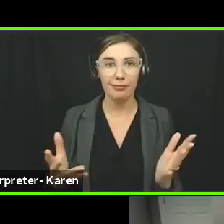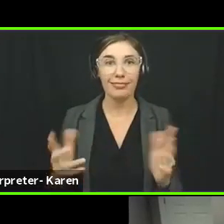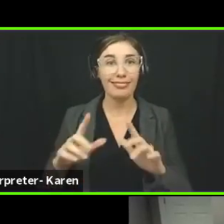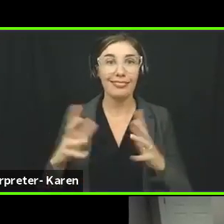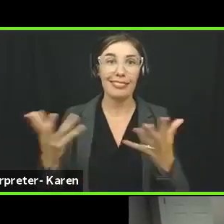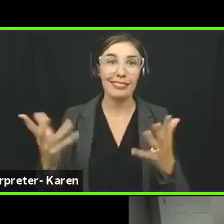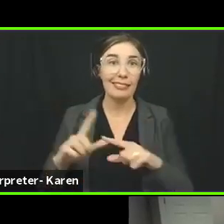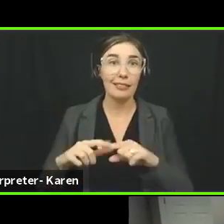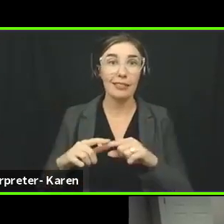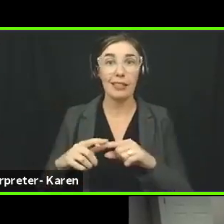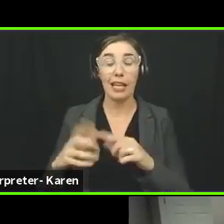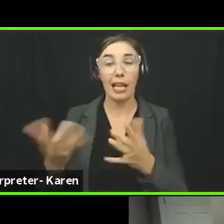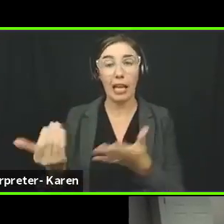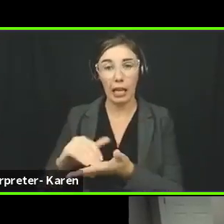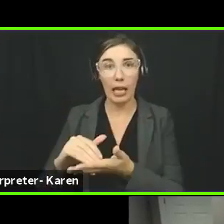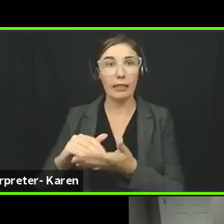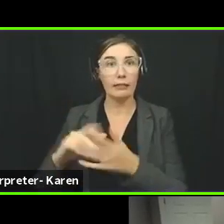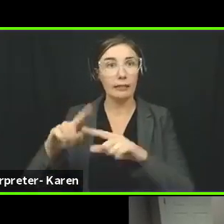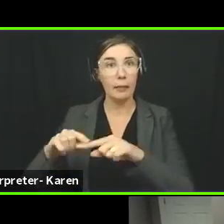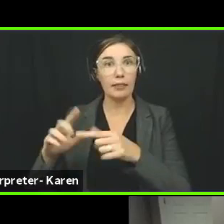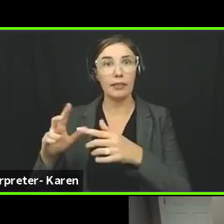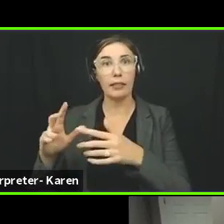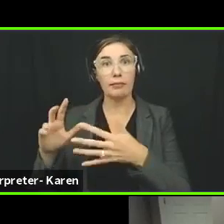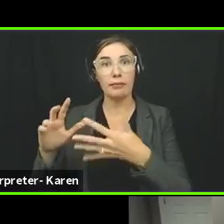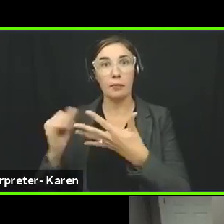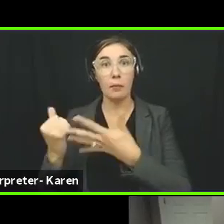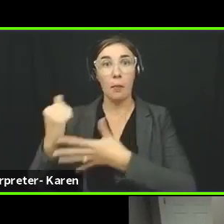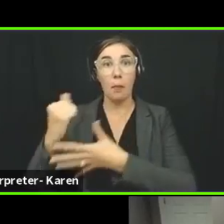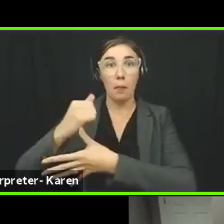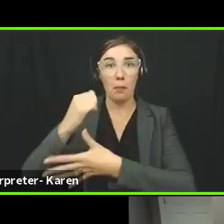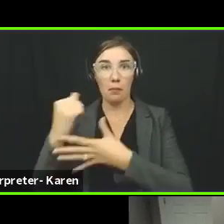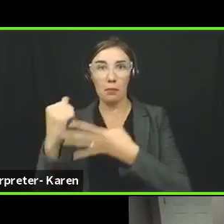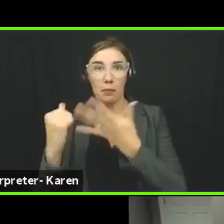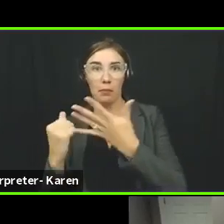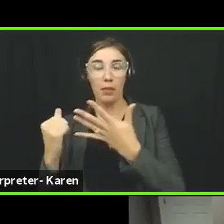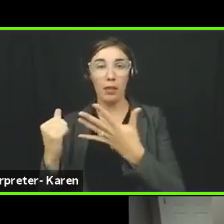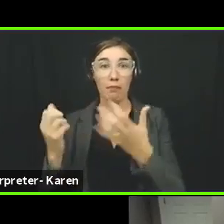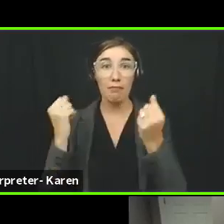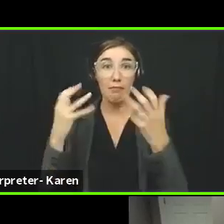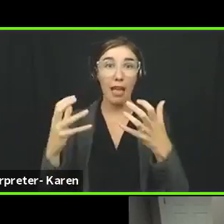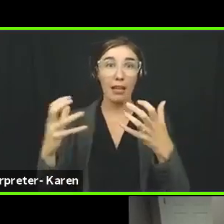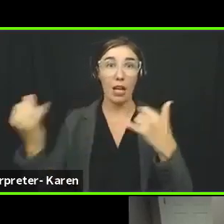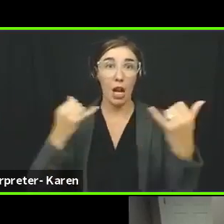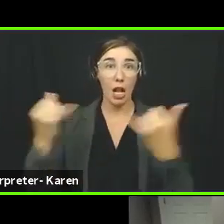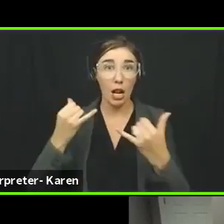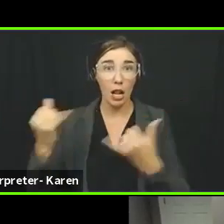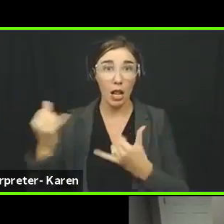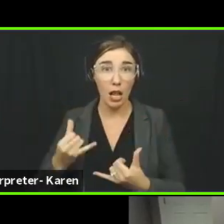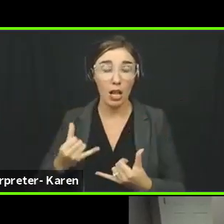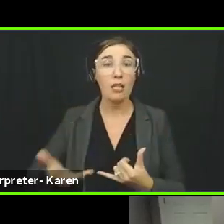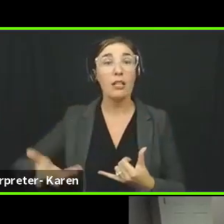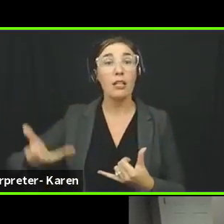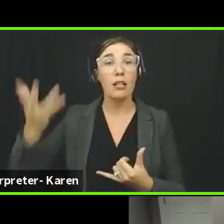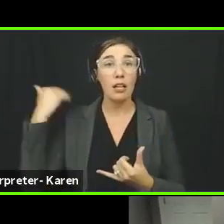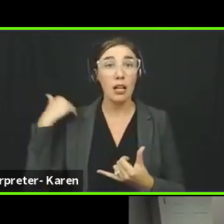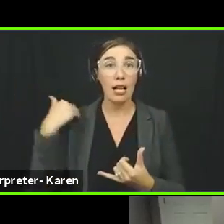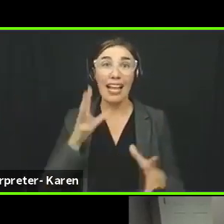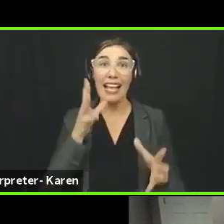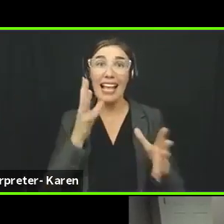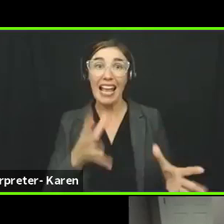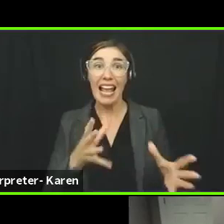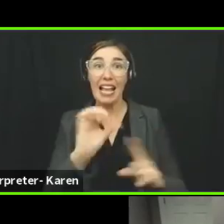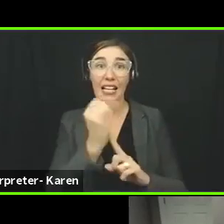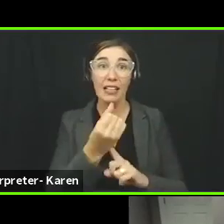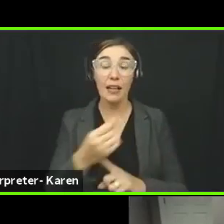and having, you know, a large volume, when there were hate and bias incidents that